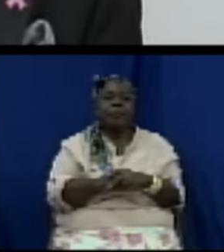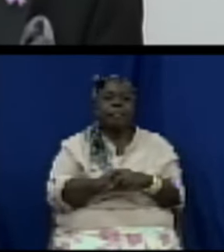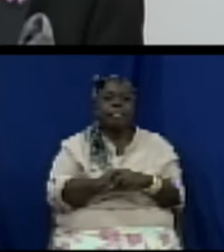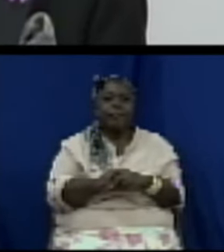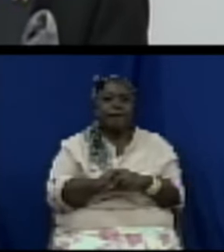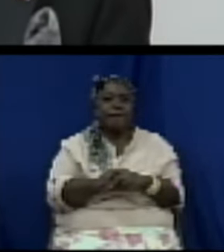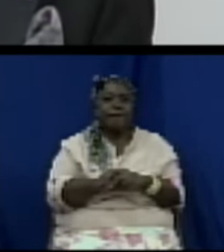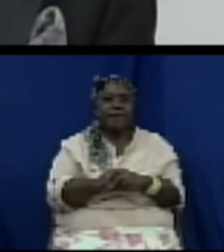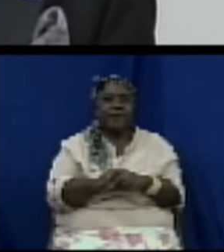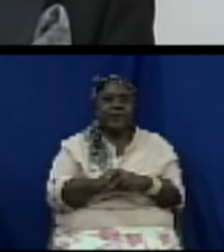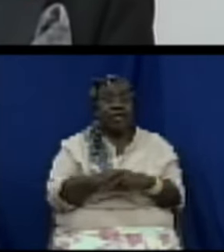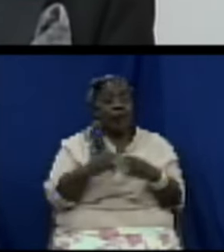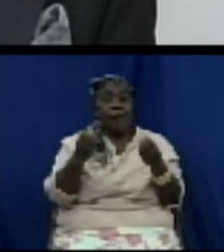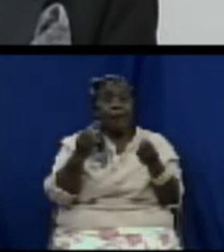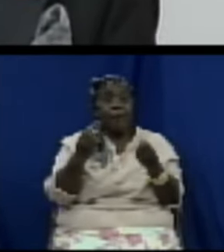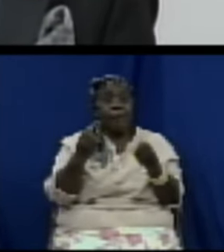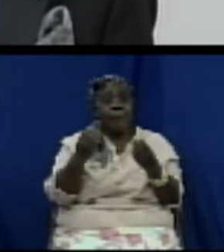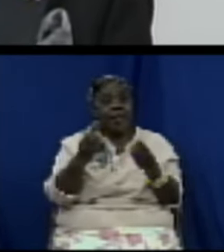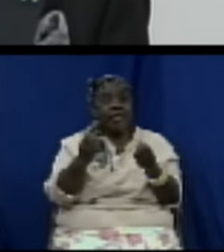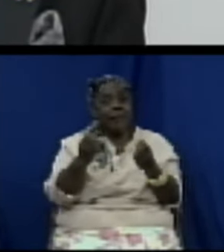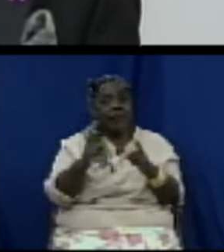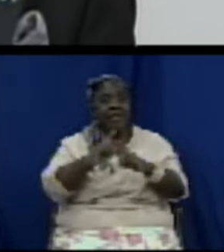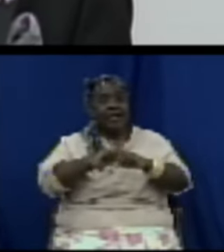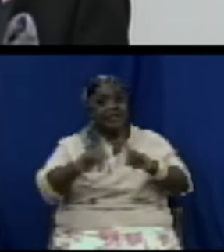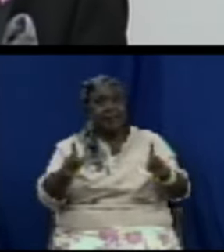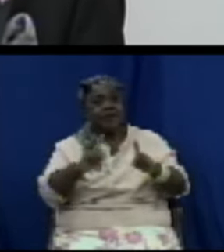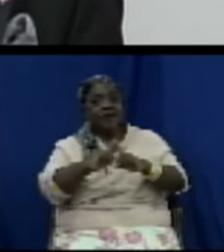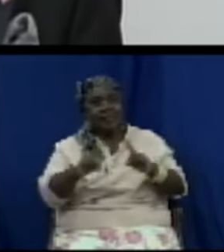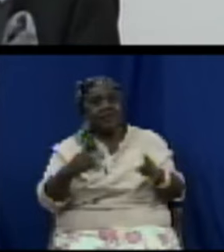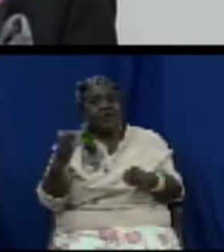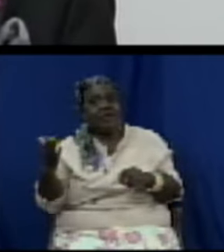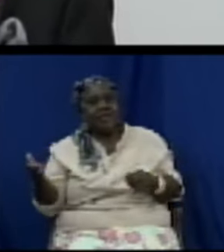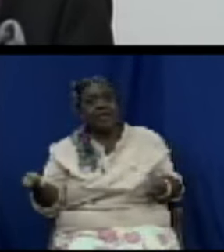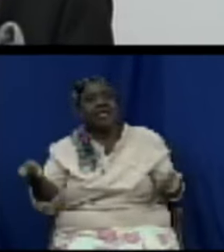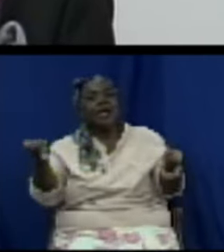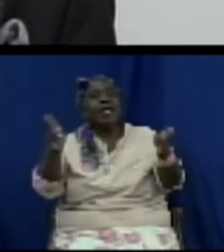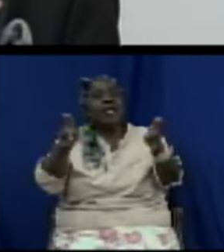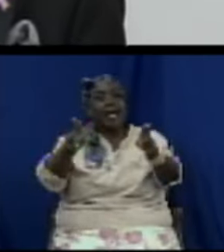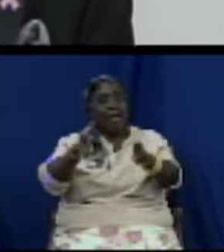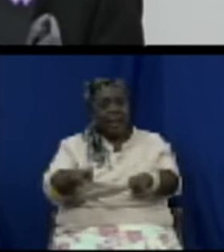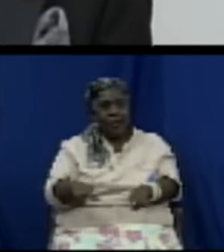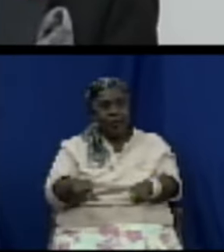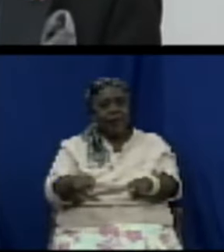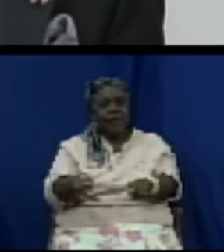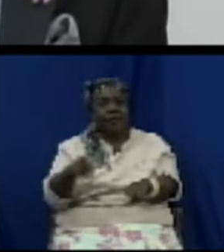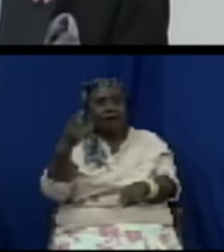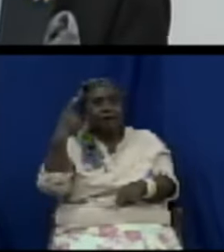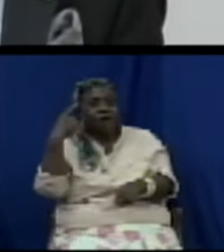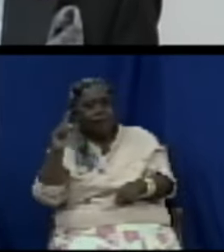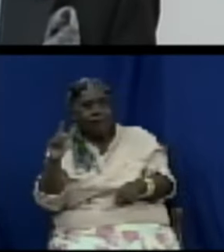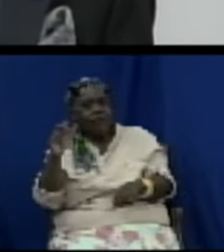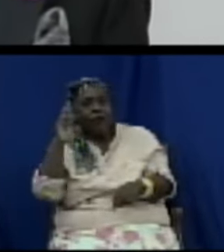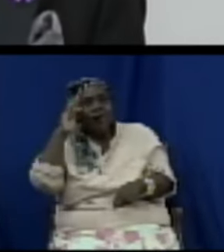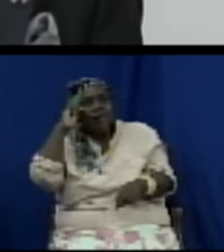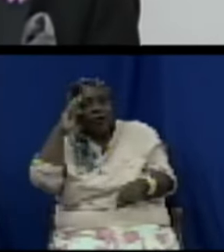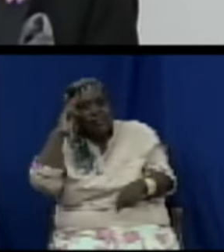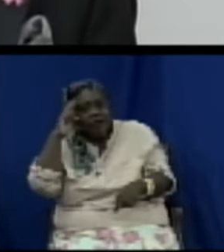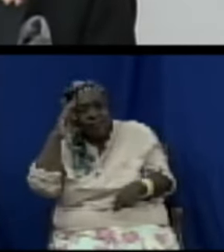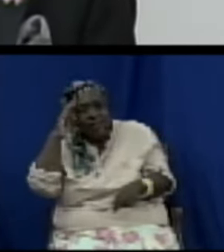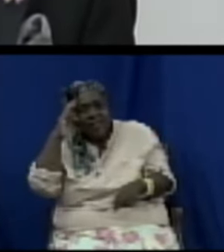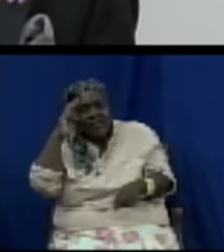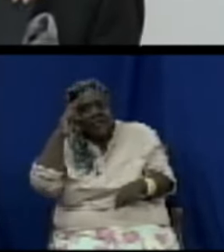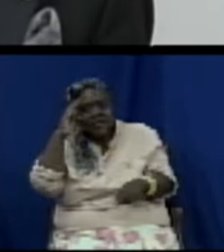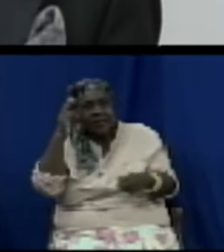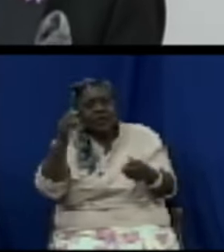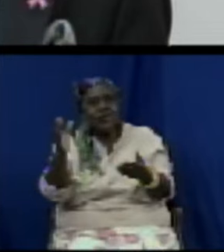separate exercises are going to be conducted for the main purpose of collecting price data